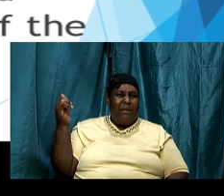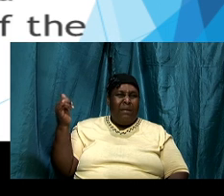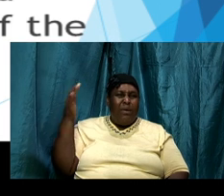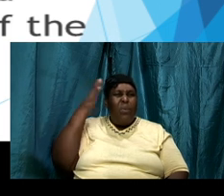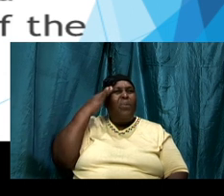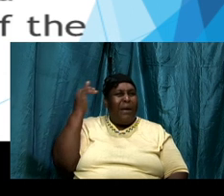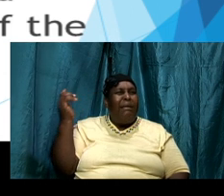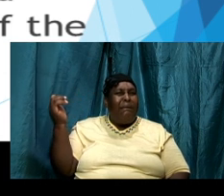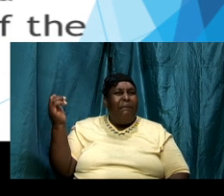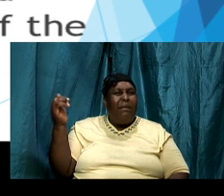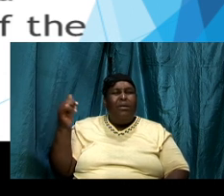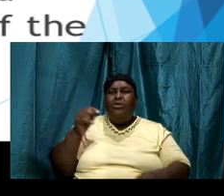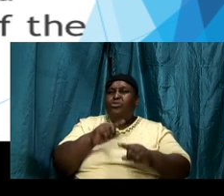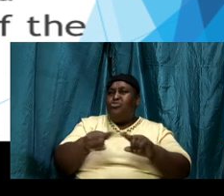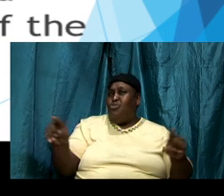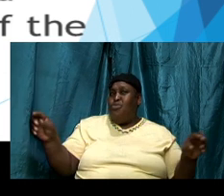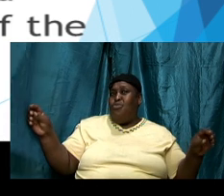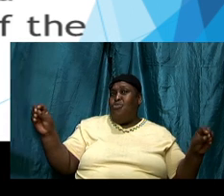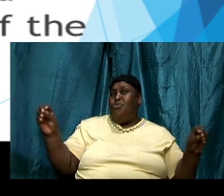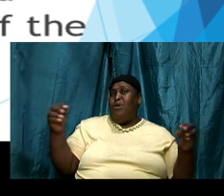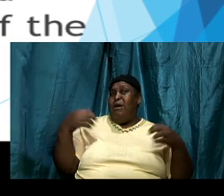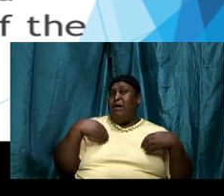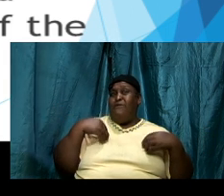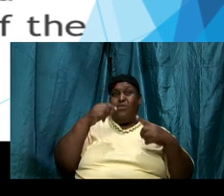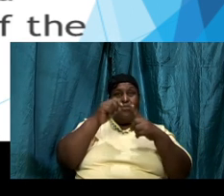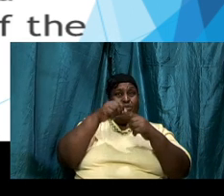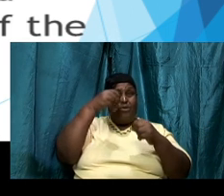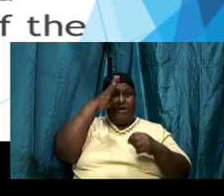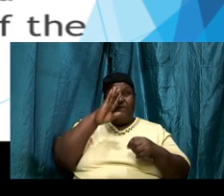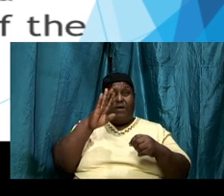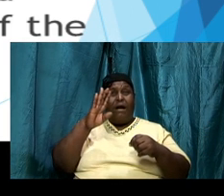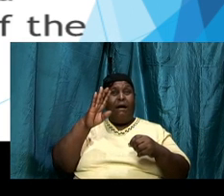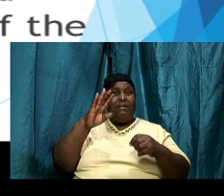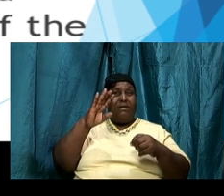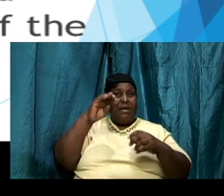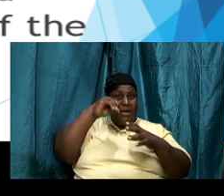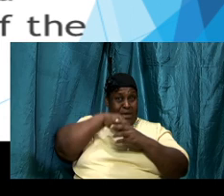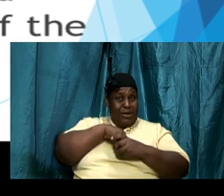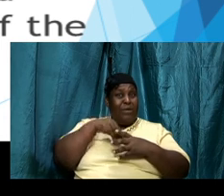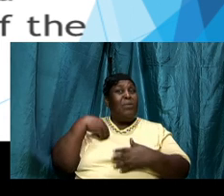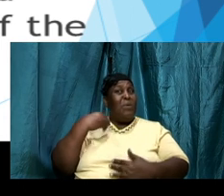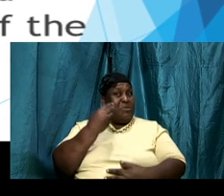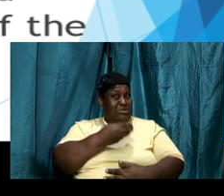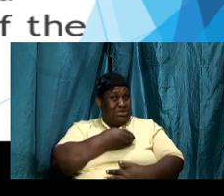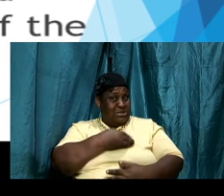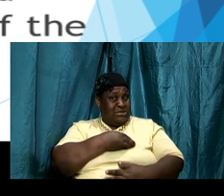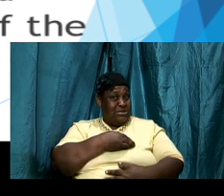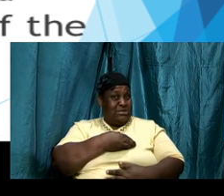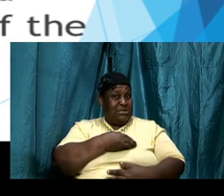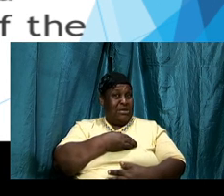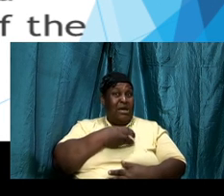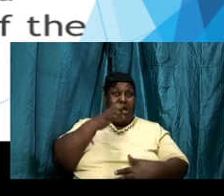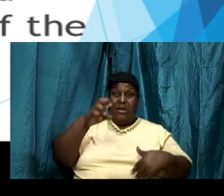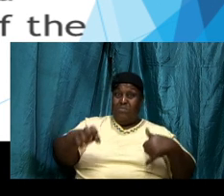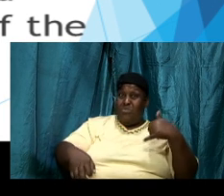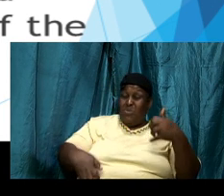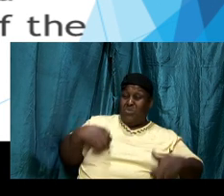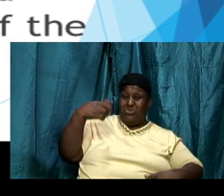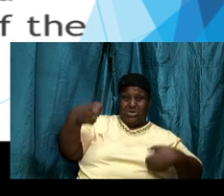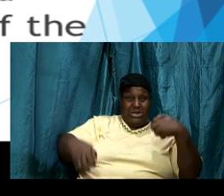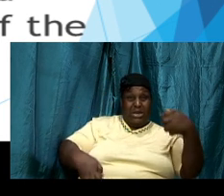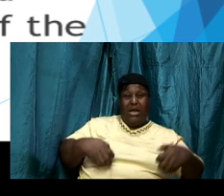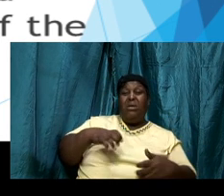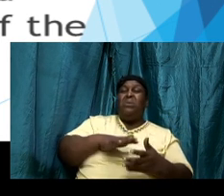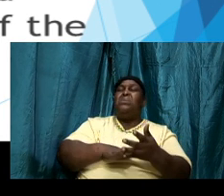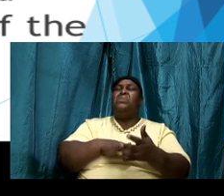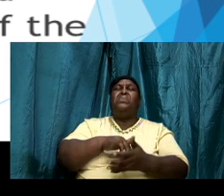dwell and so we are at a disadvantage and emotionally we are weak and many are at the point